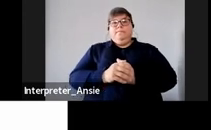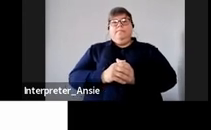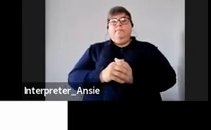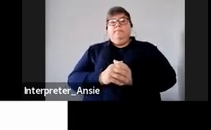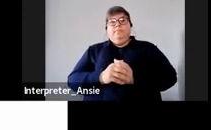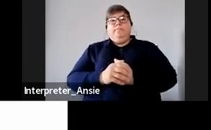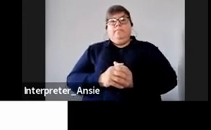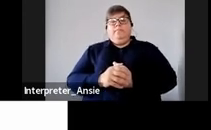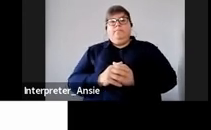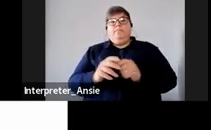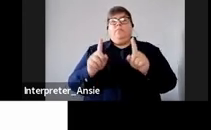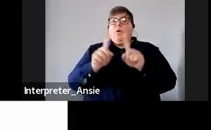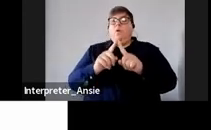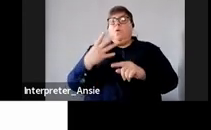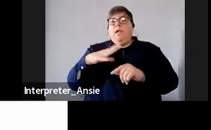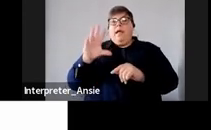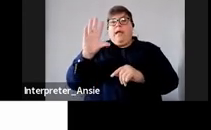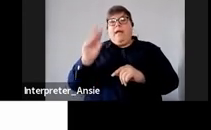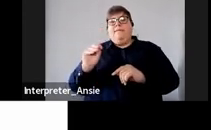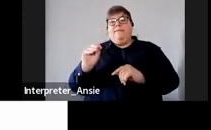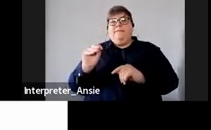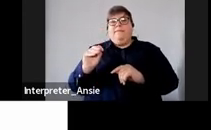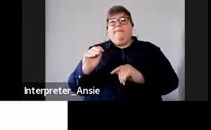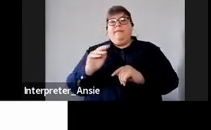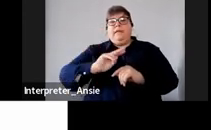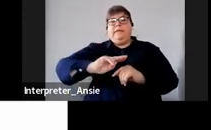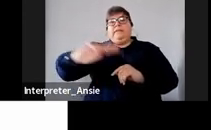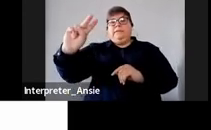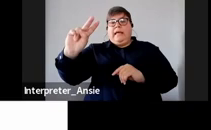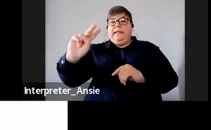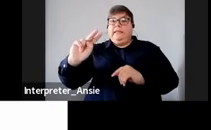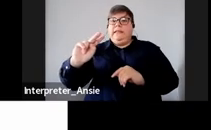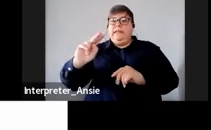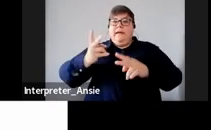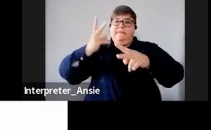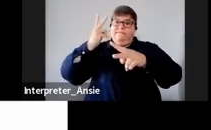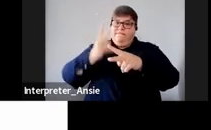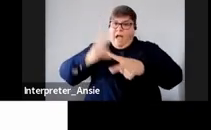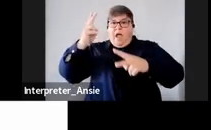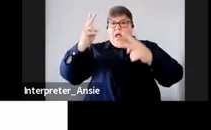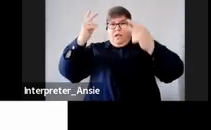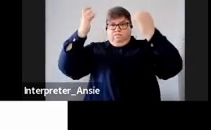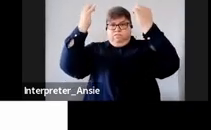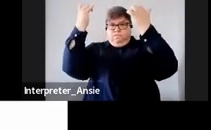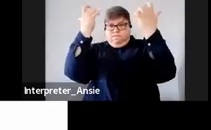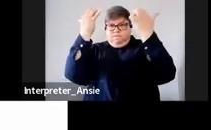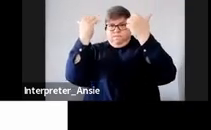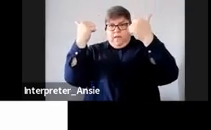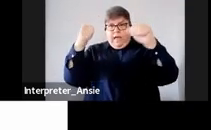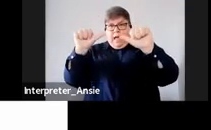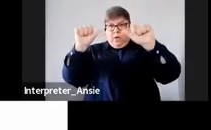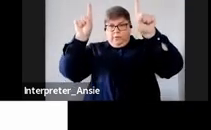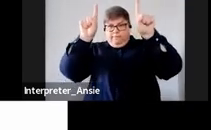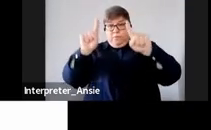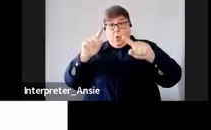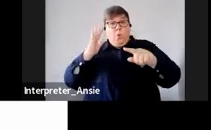will have to send us the final liquidation distribution account as soon as it becomes available